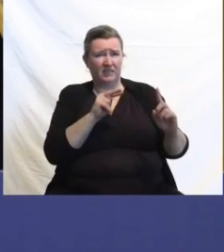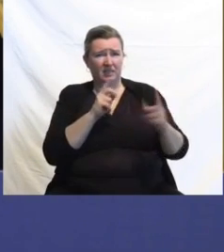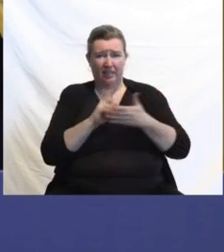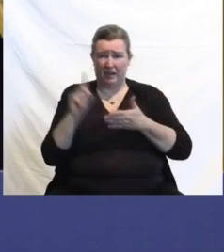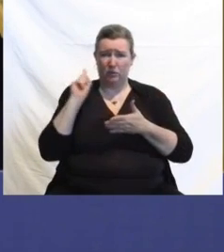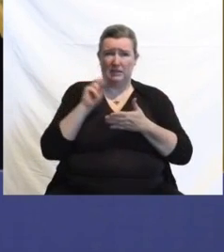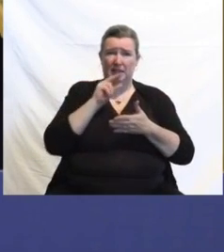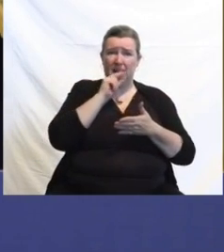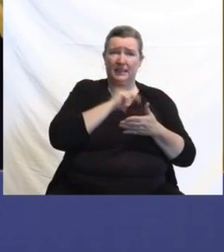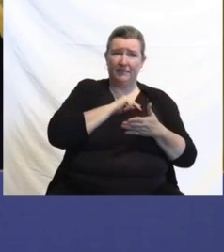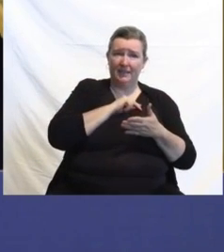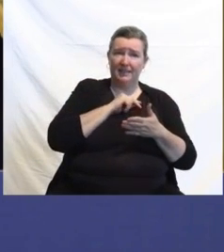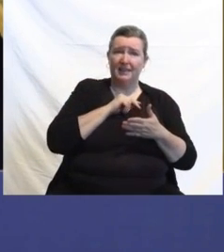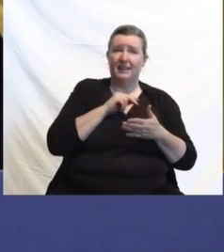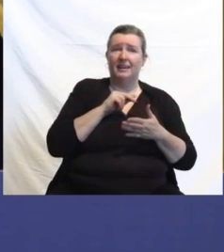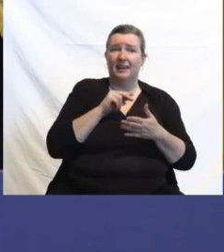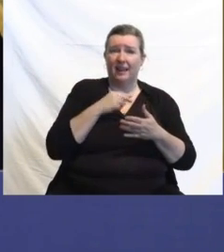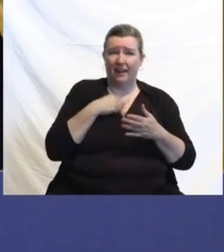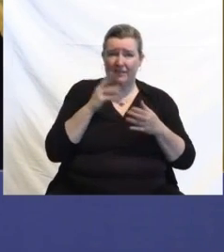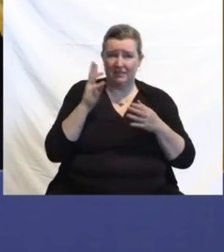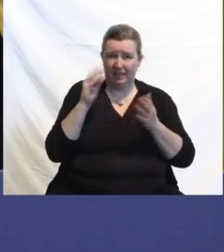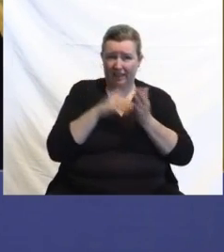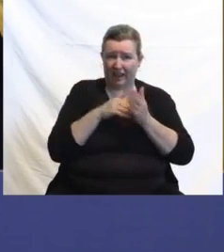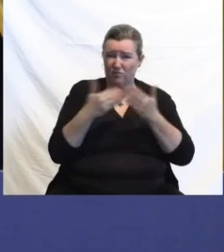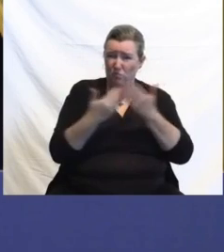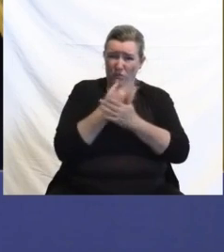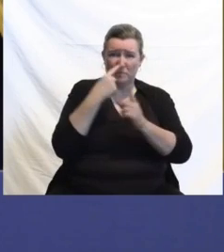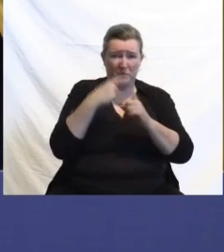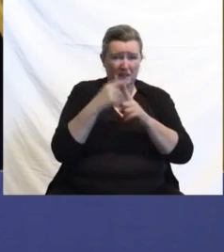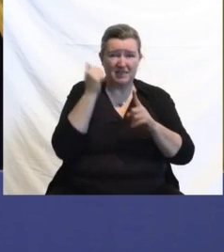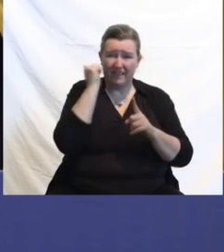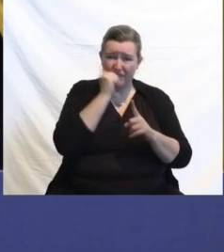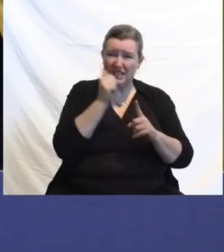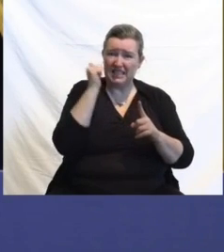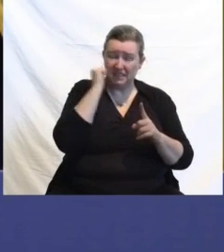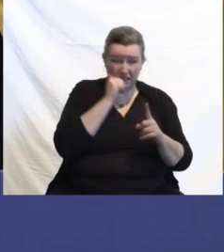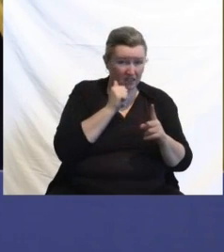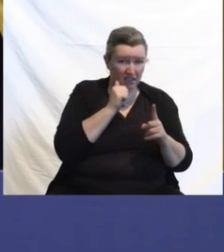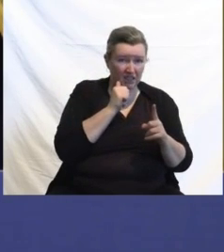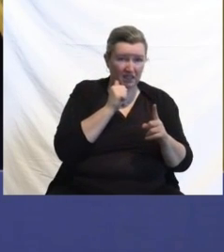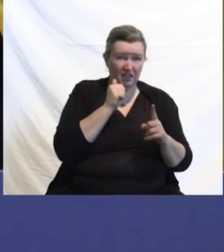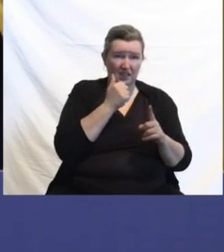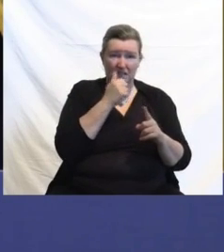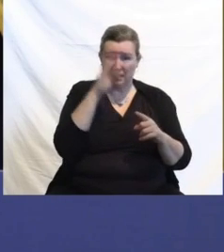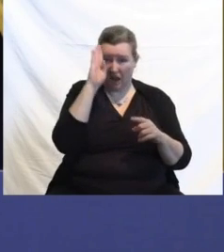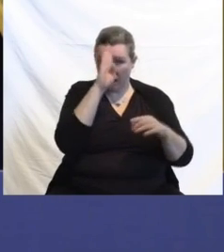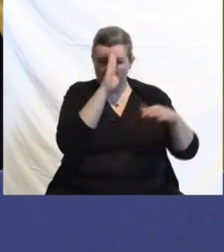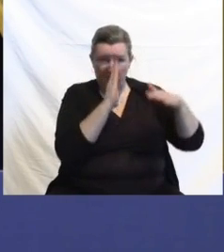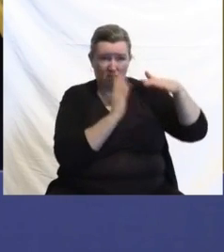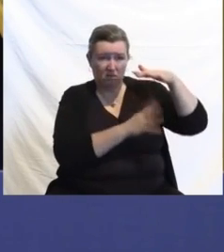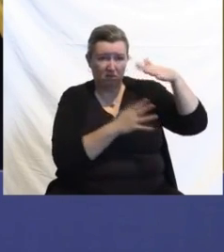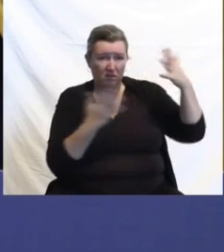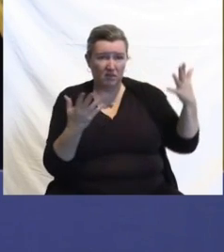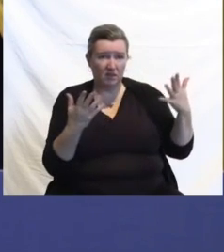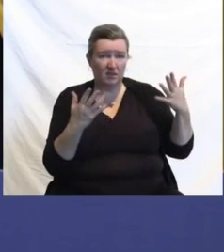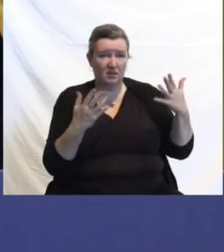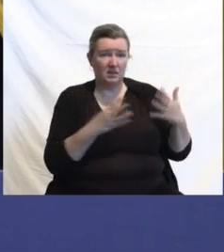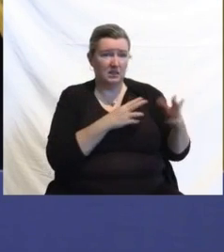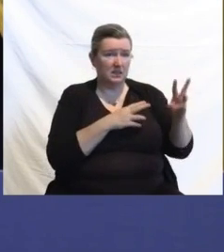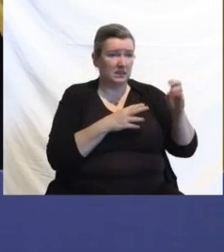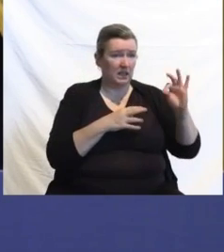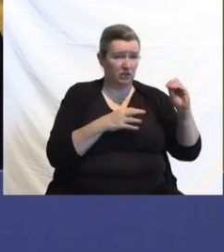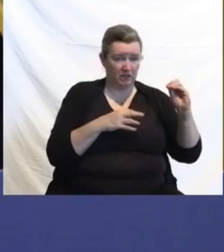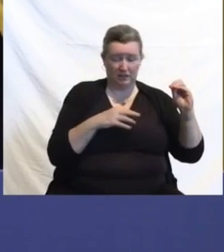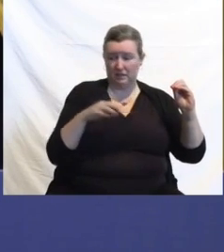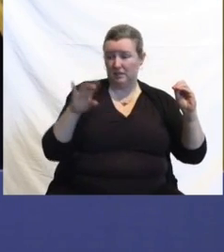,000 new cases a day. Hospitalization is going from 690 to 816. That's 126